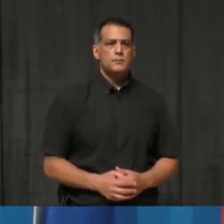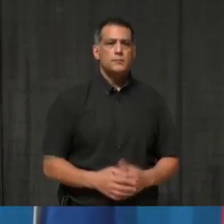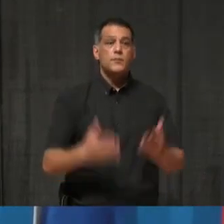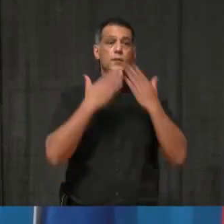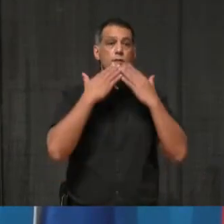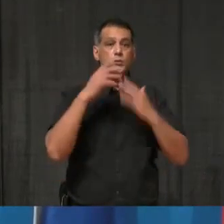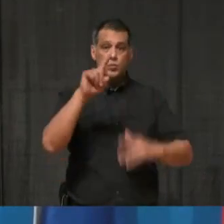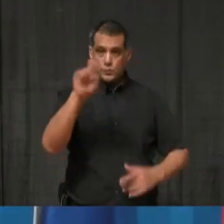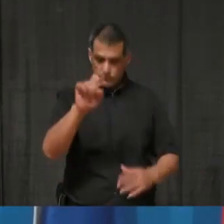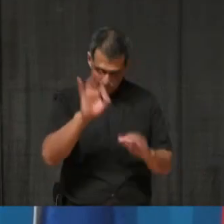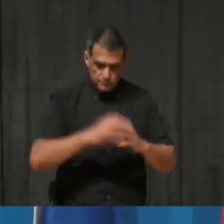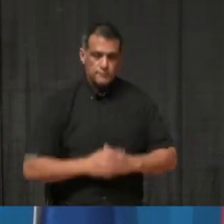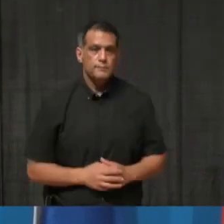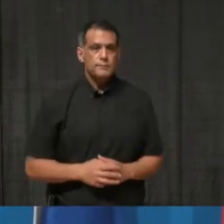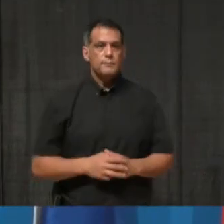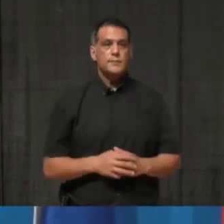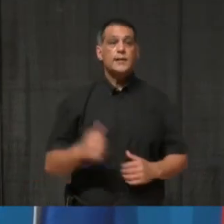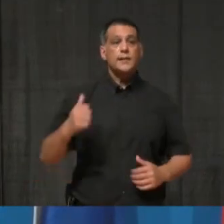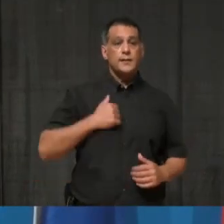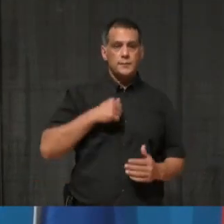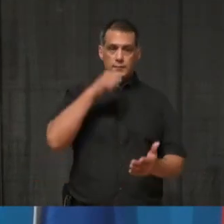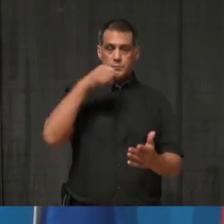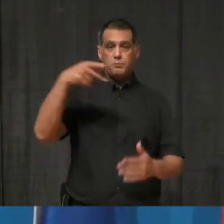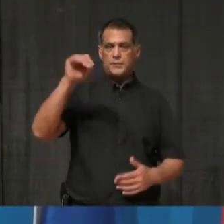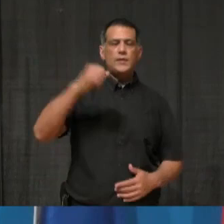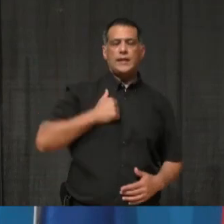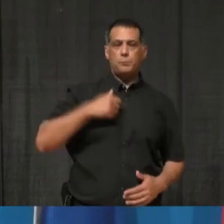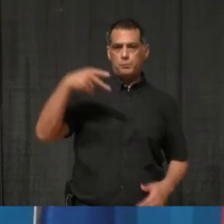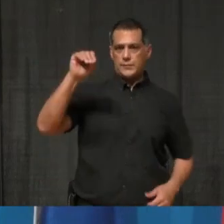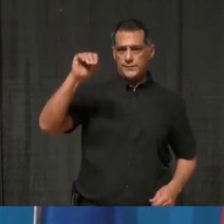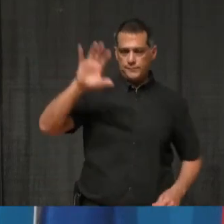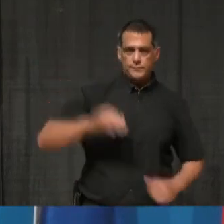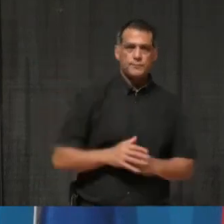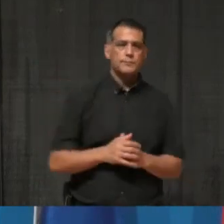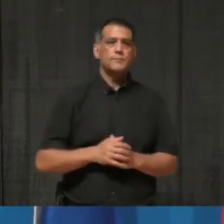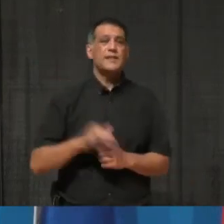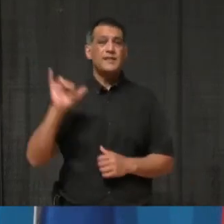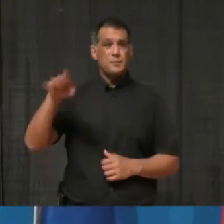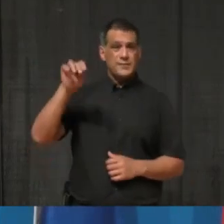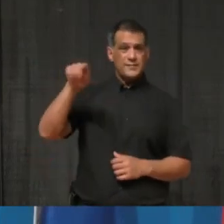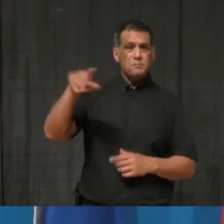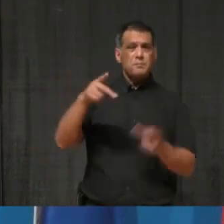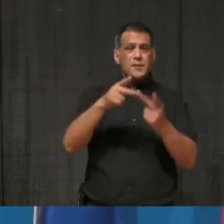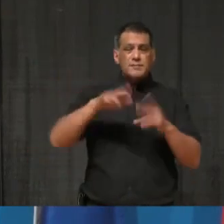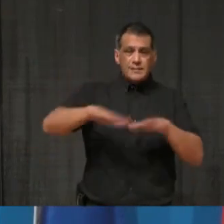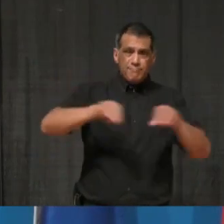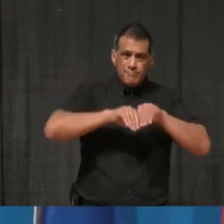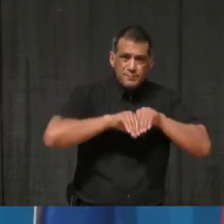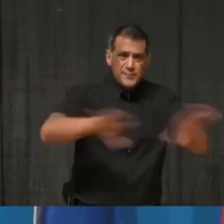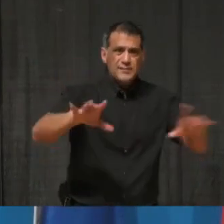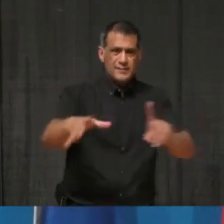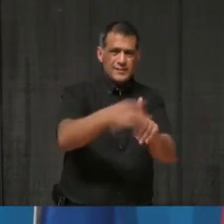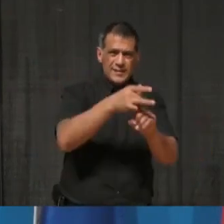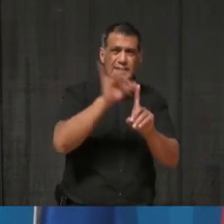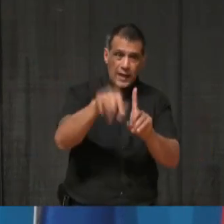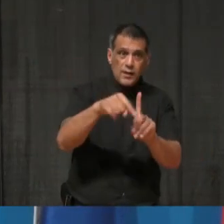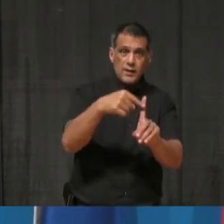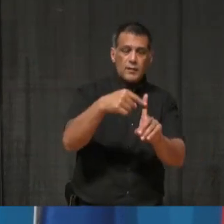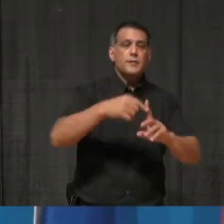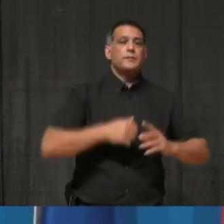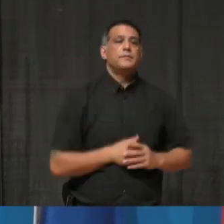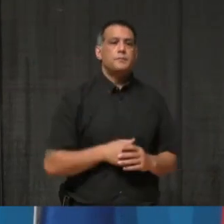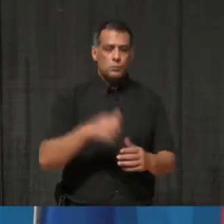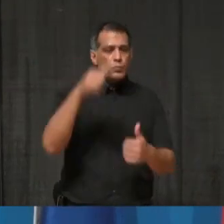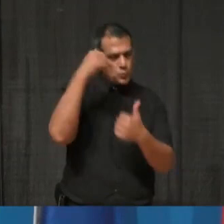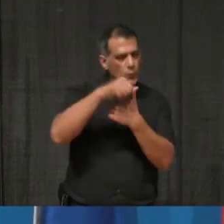Certainly, what Canada Post has revealed around an outbreak in one of their facilities is just a reminder of just what we have been saying at Peel